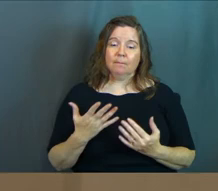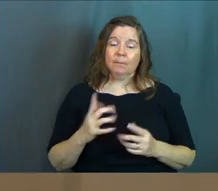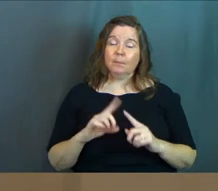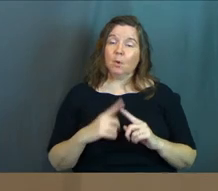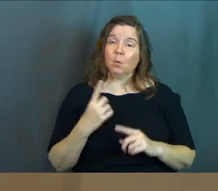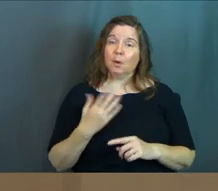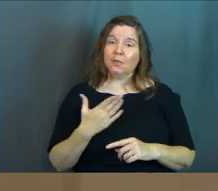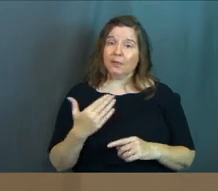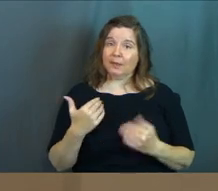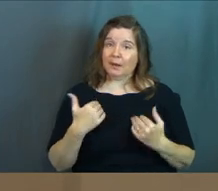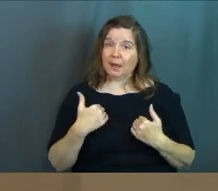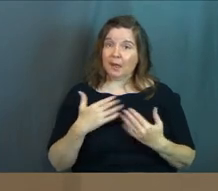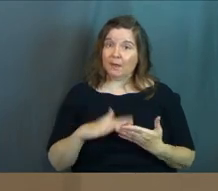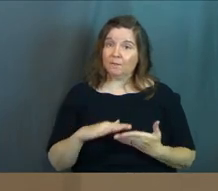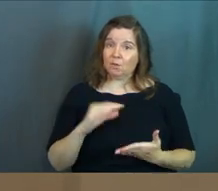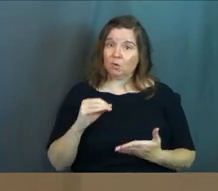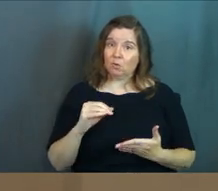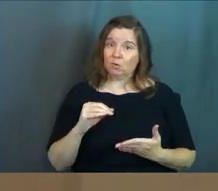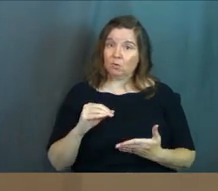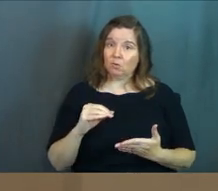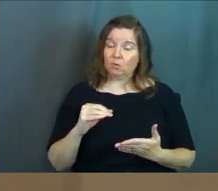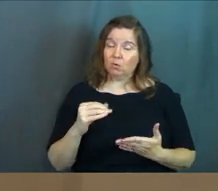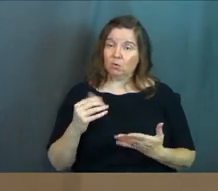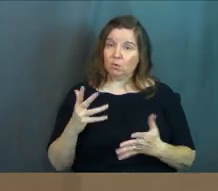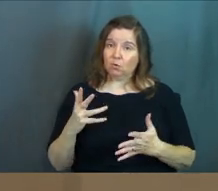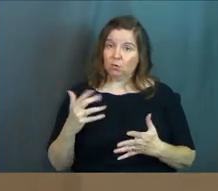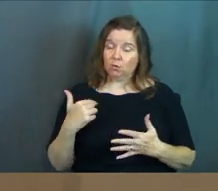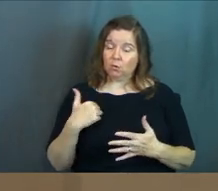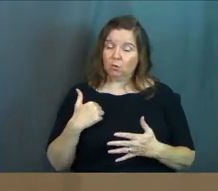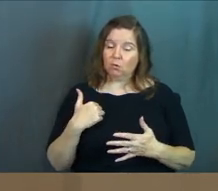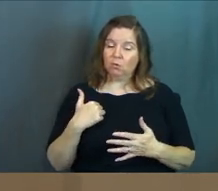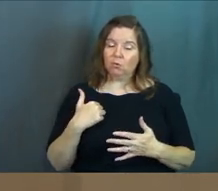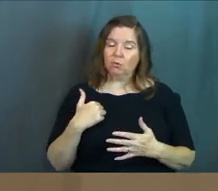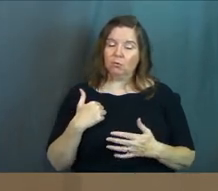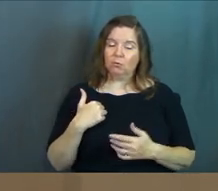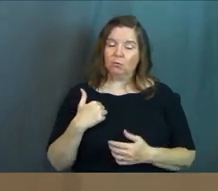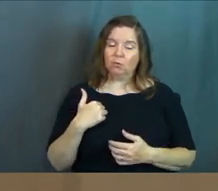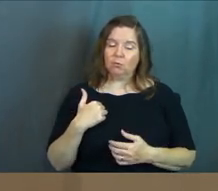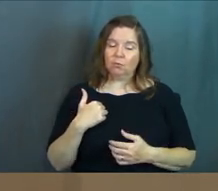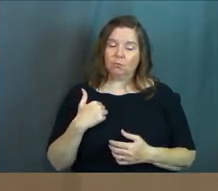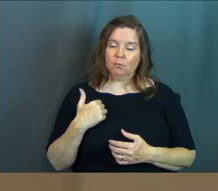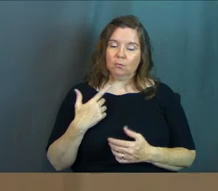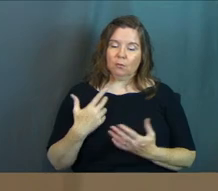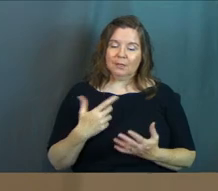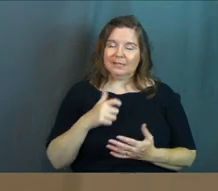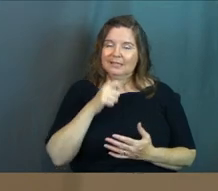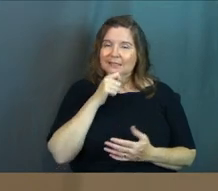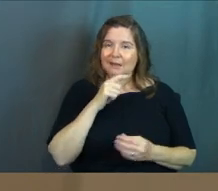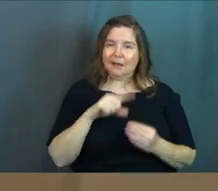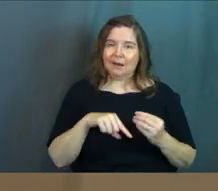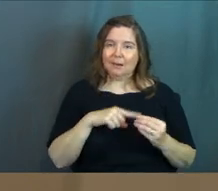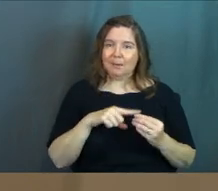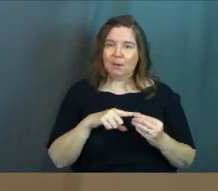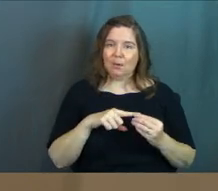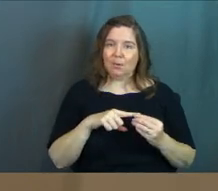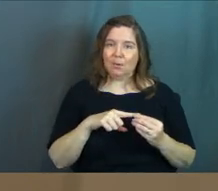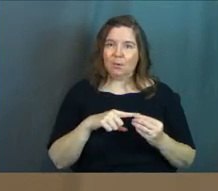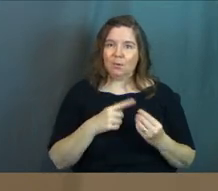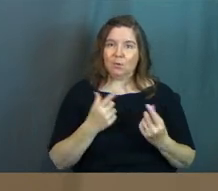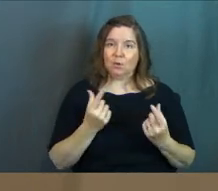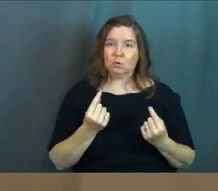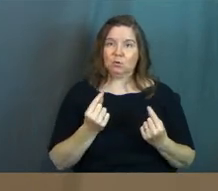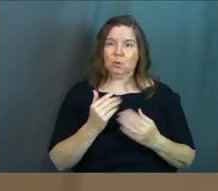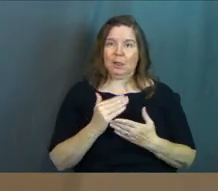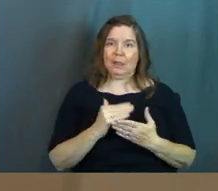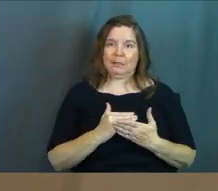But one thing that I have learned is it is not about the to